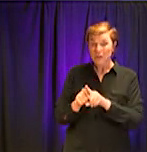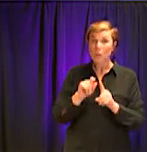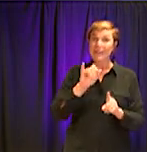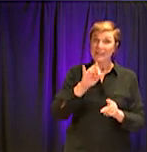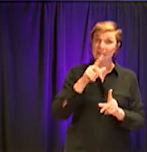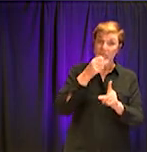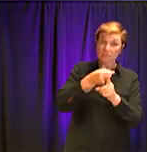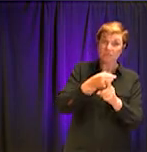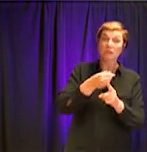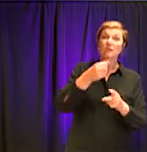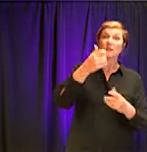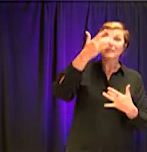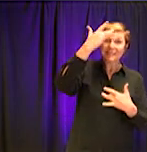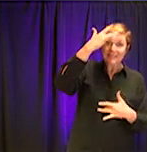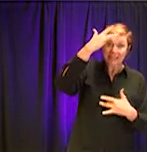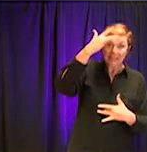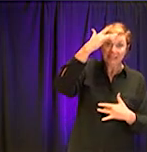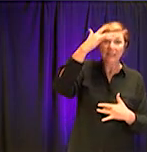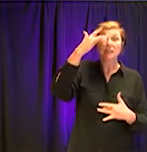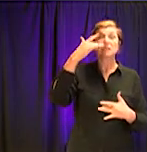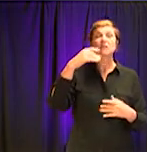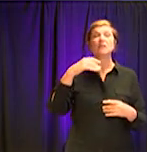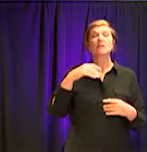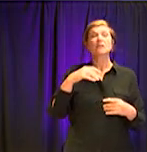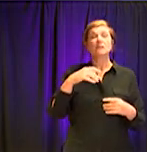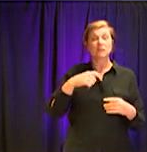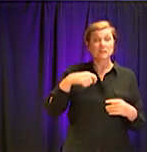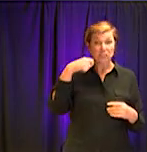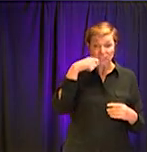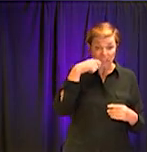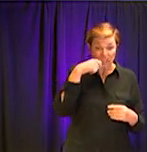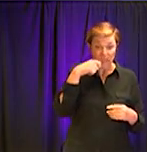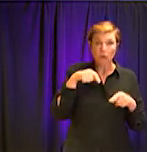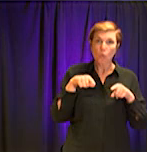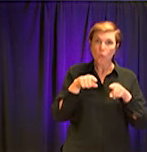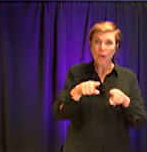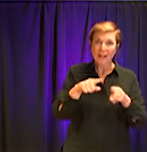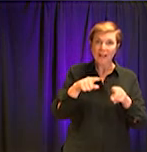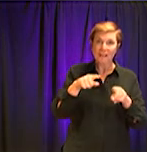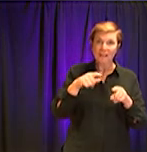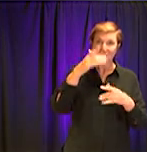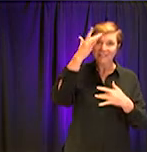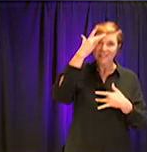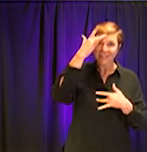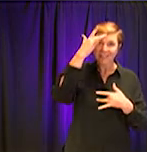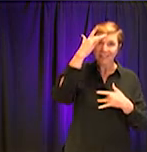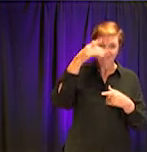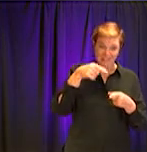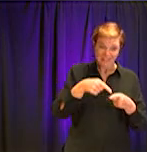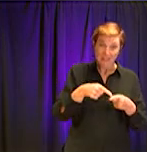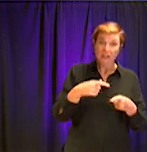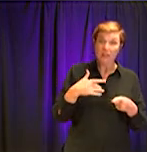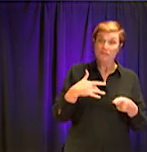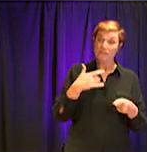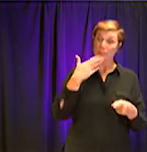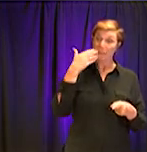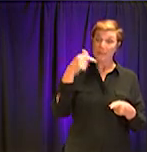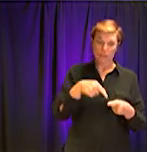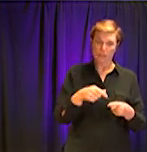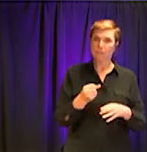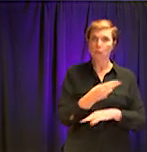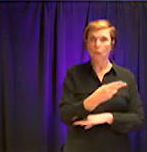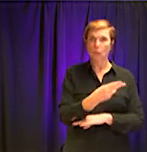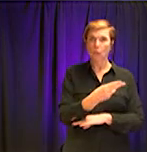that you just keep reinfecting yourself if you keep brushing your teeth with the same toothbrush. So once you're sick and you feel better, all that stuff needs to go.